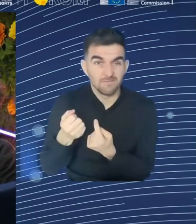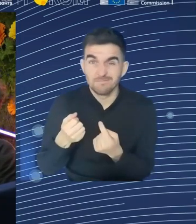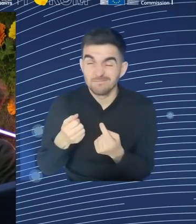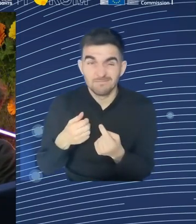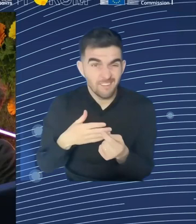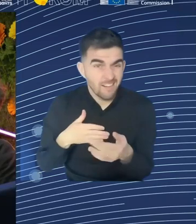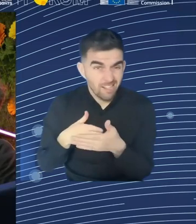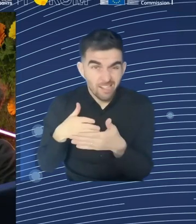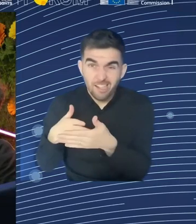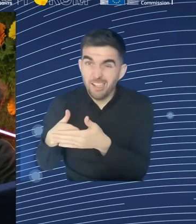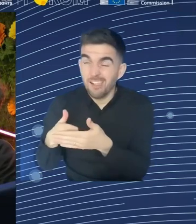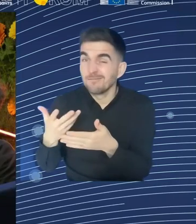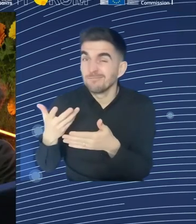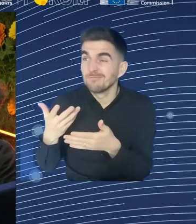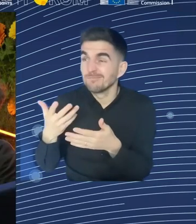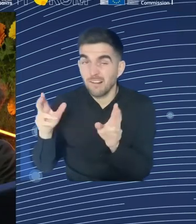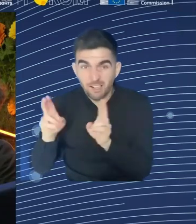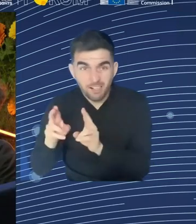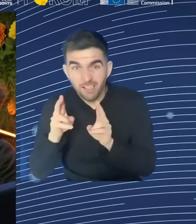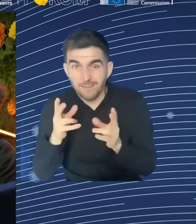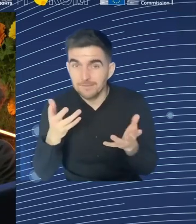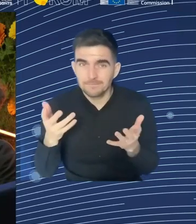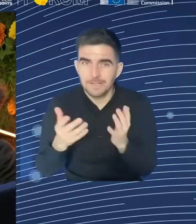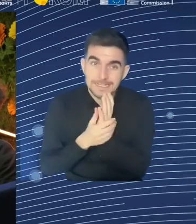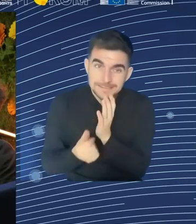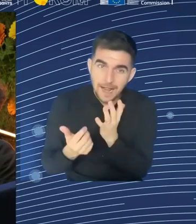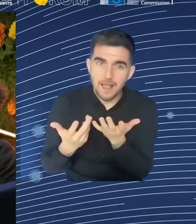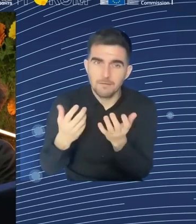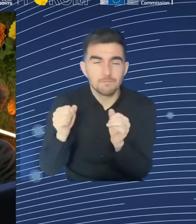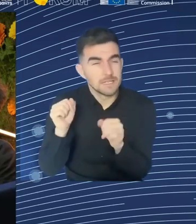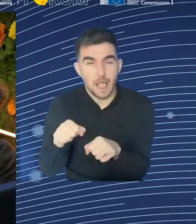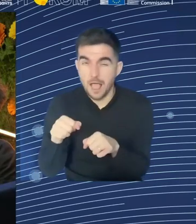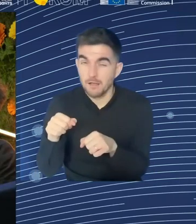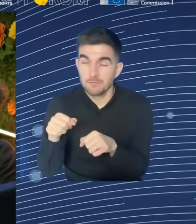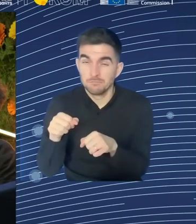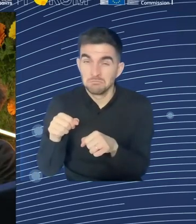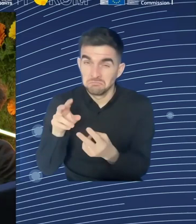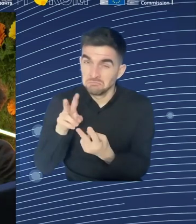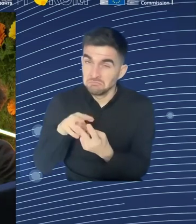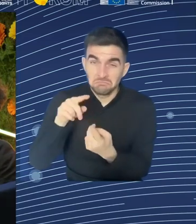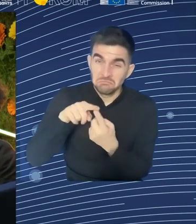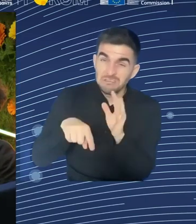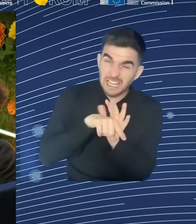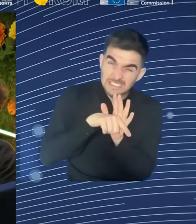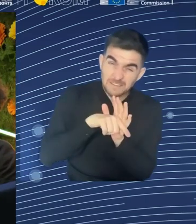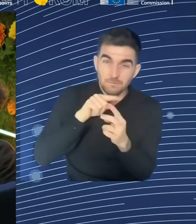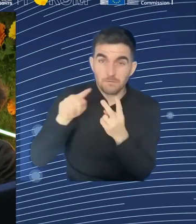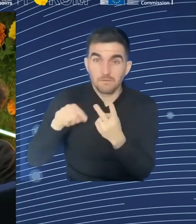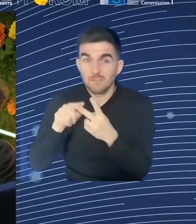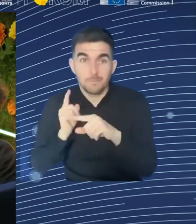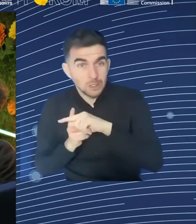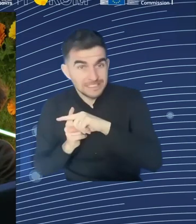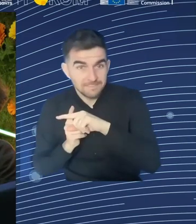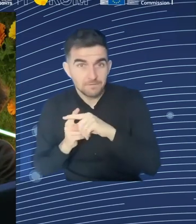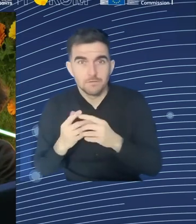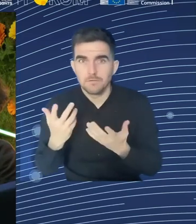they impacted the working conditions and also workers' preferences, including in terms of salaries, over